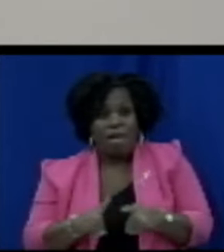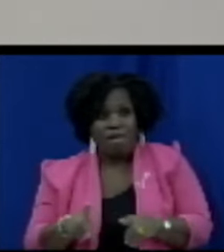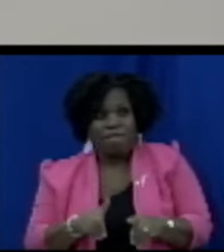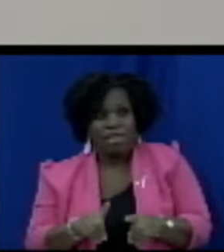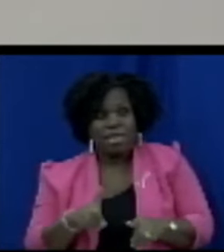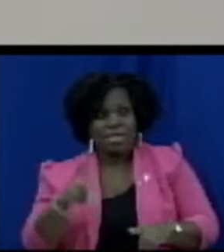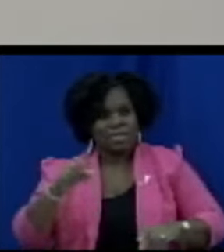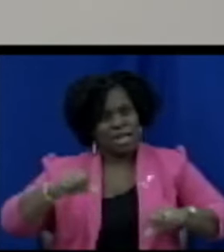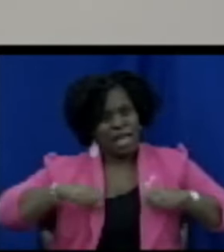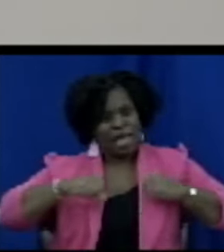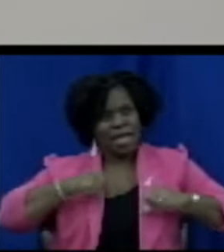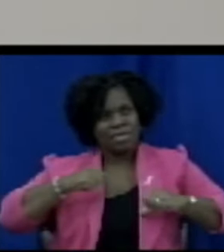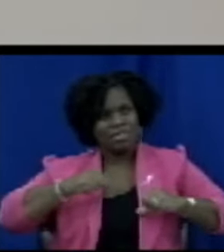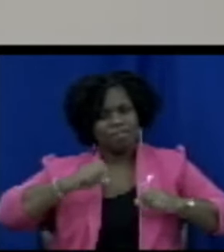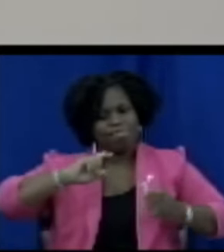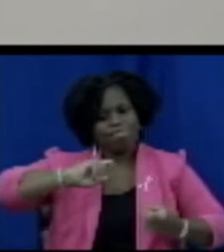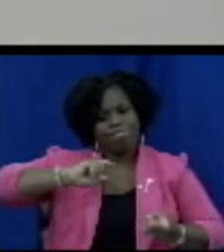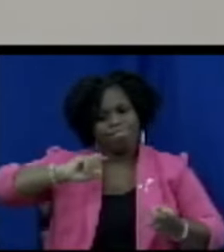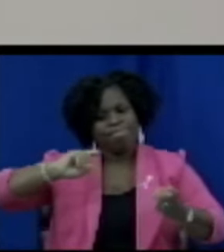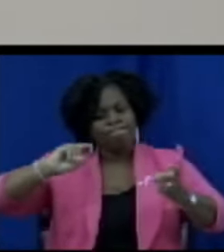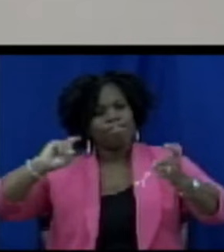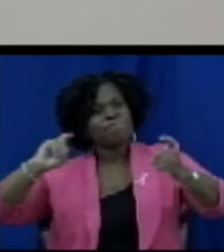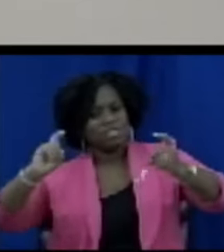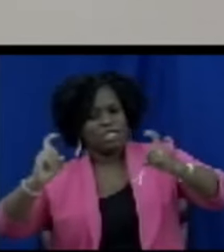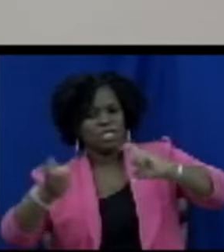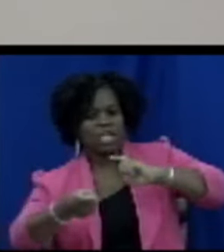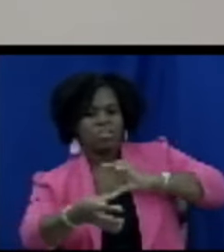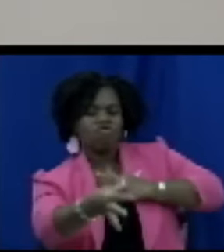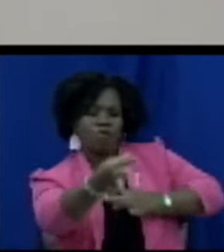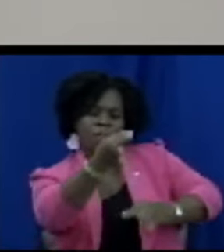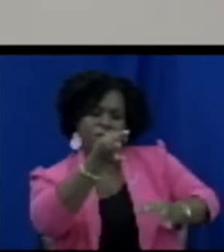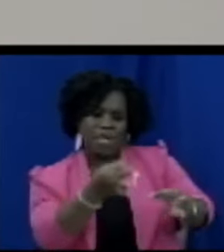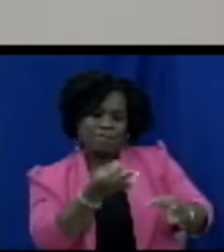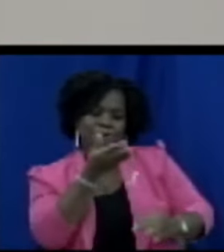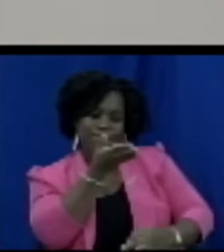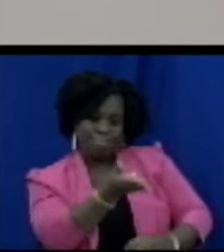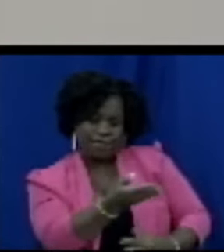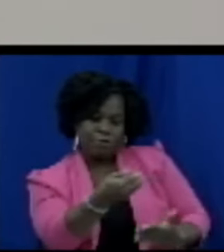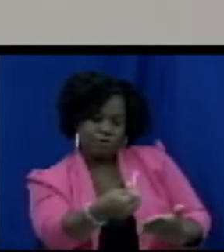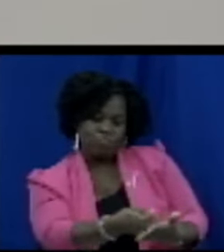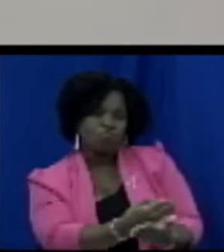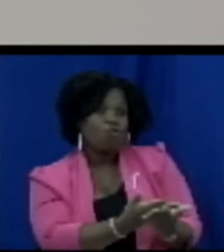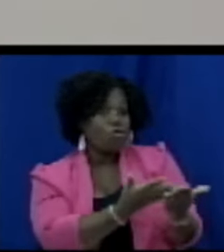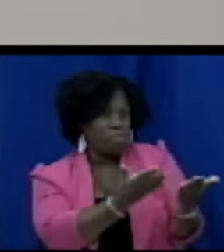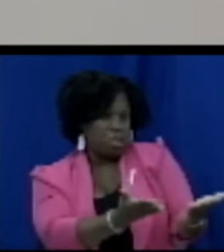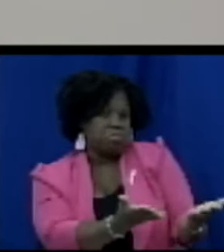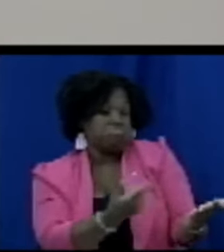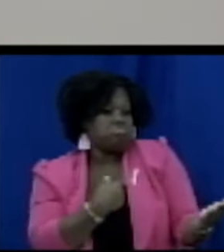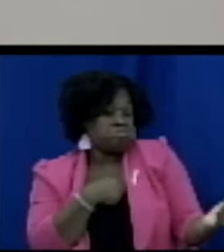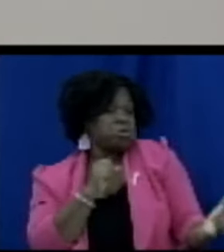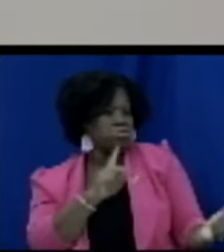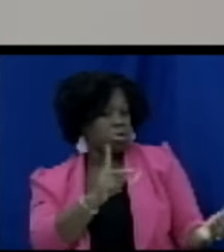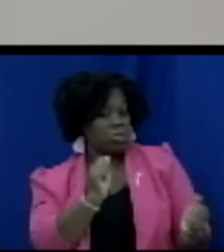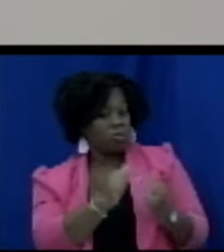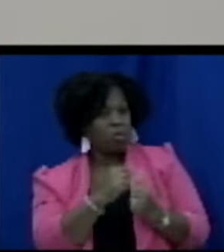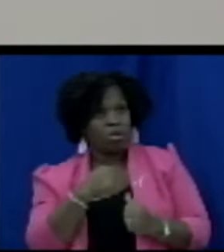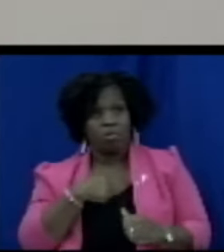will be repealed by this particular bit of legislation or this bill which is fine with me and I